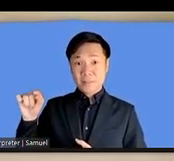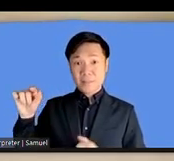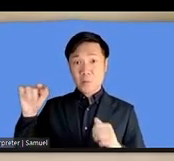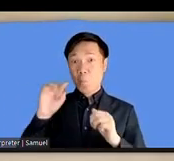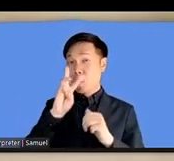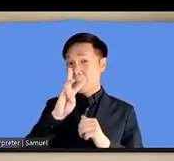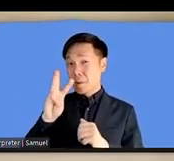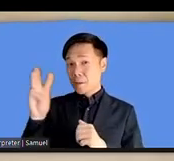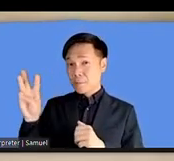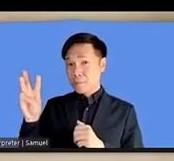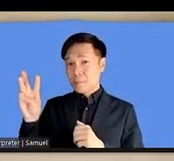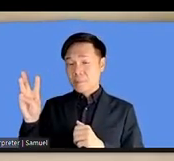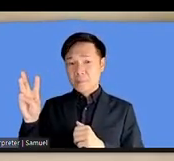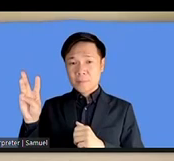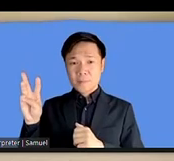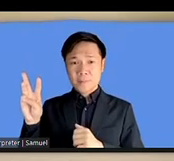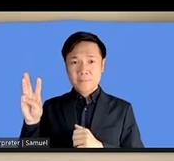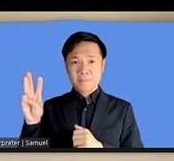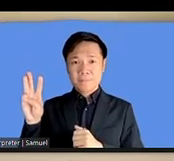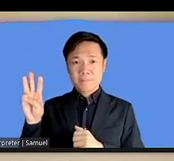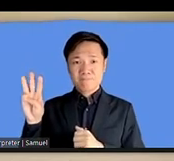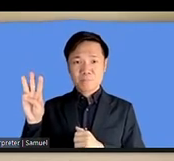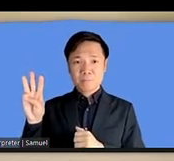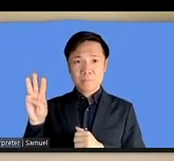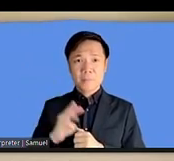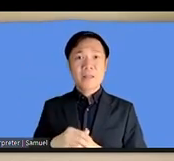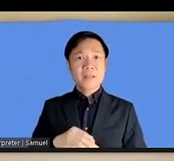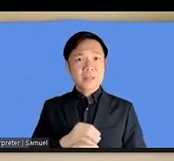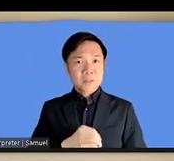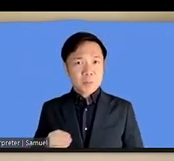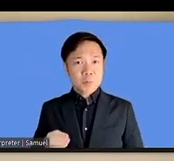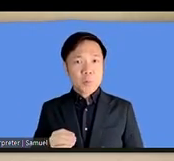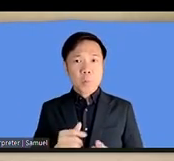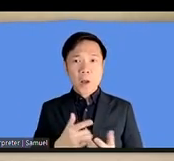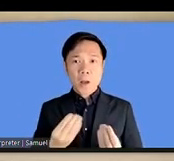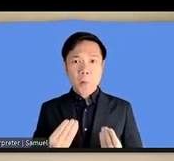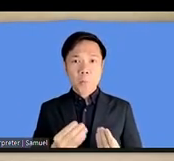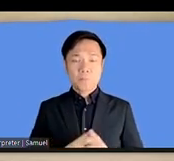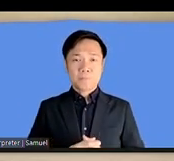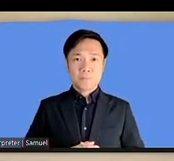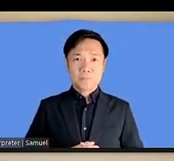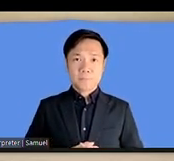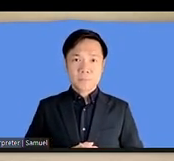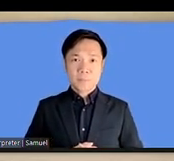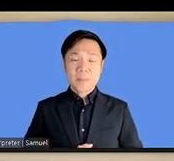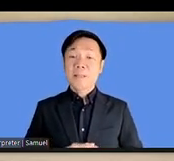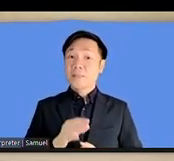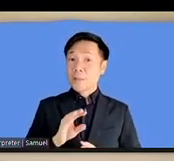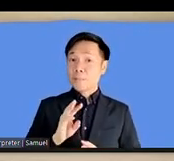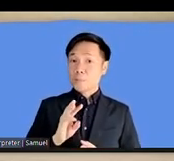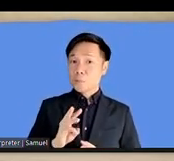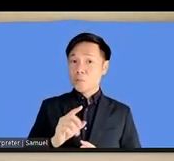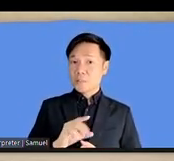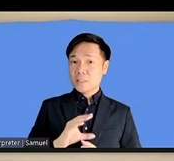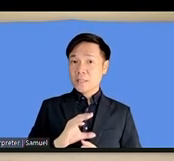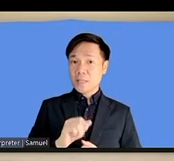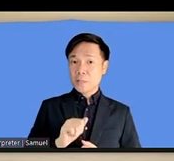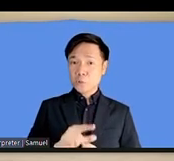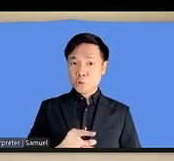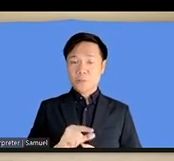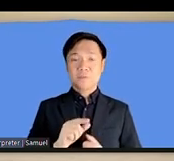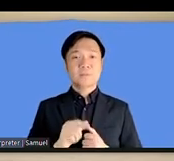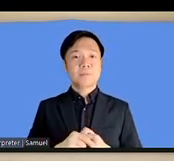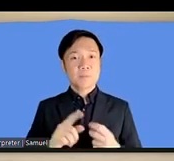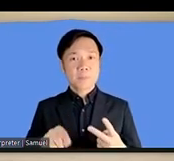the aspects of it devoted to the forum meet uh wcag uh guidelines i